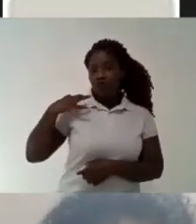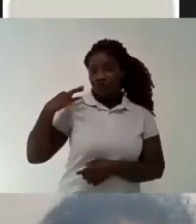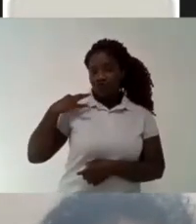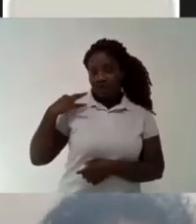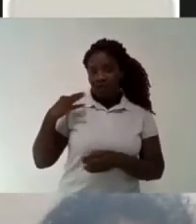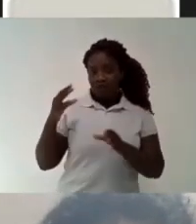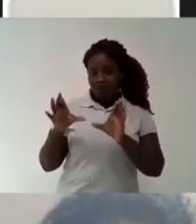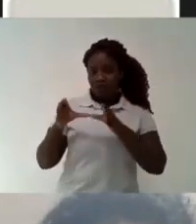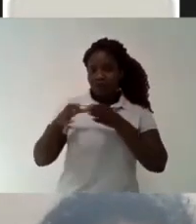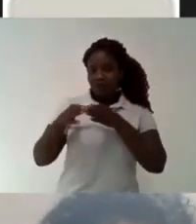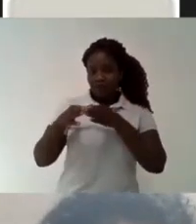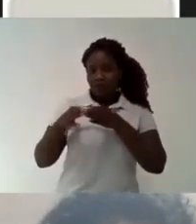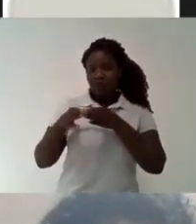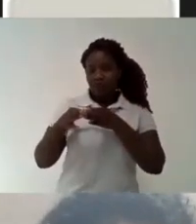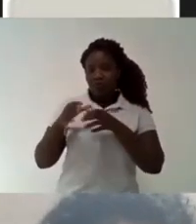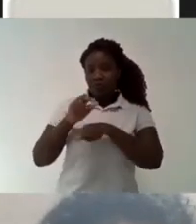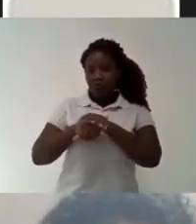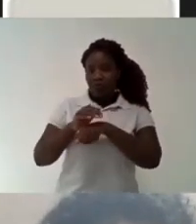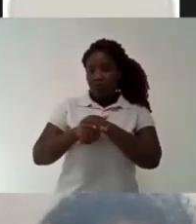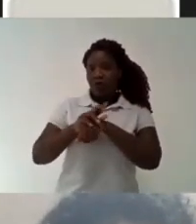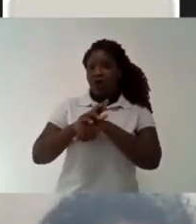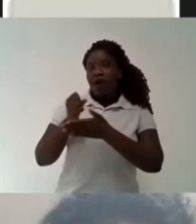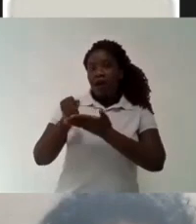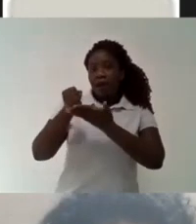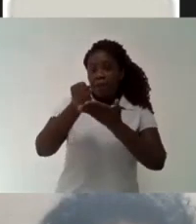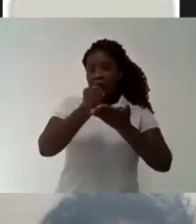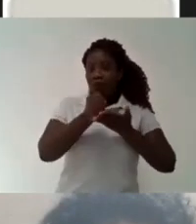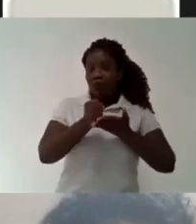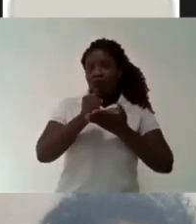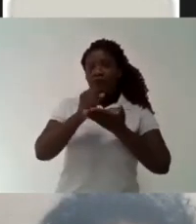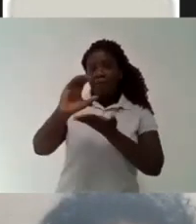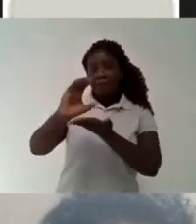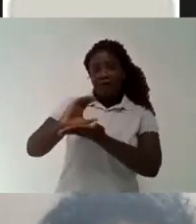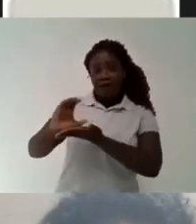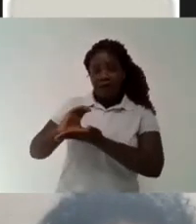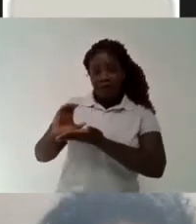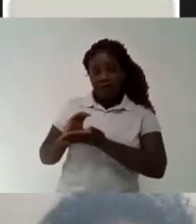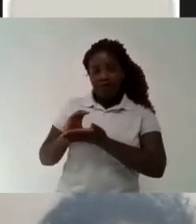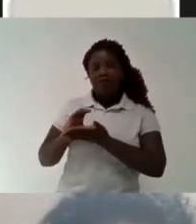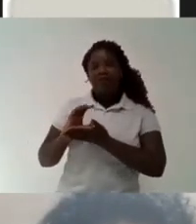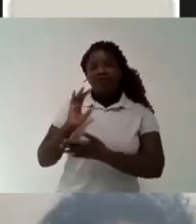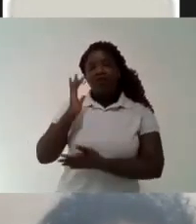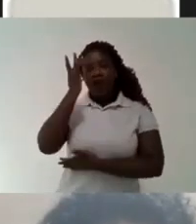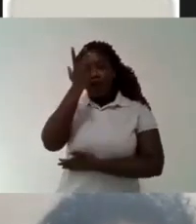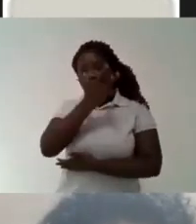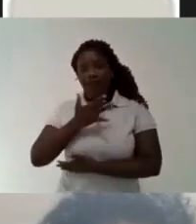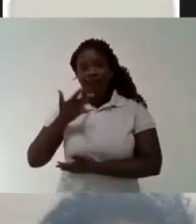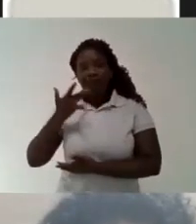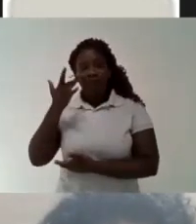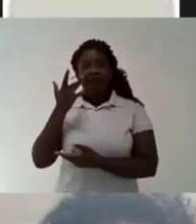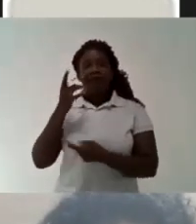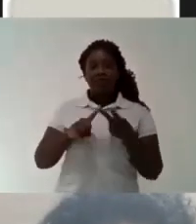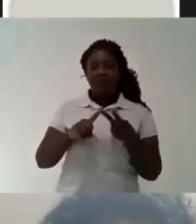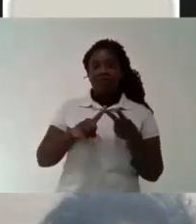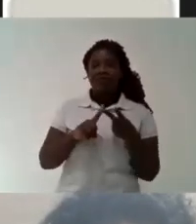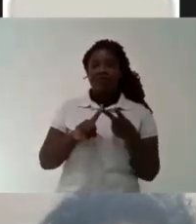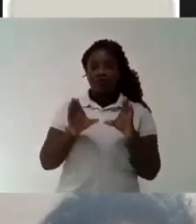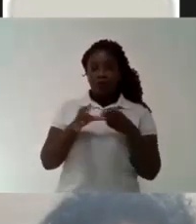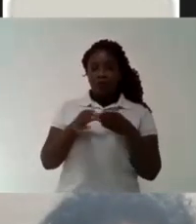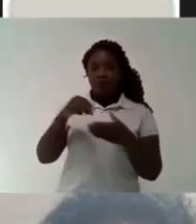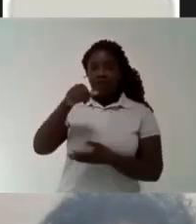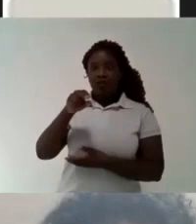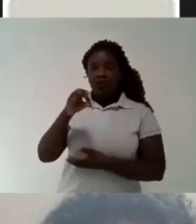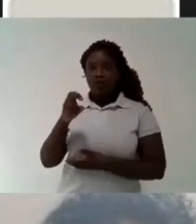will compromise even further all the activities